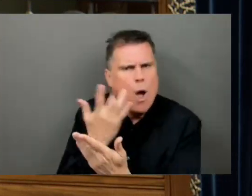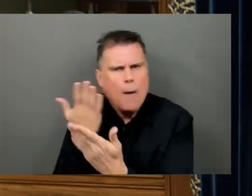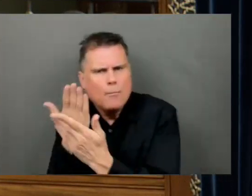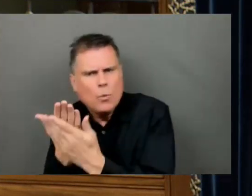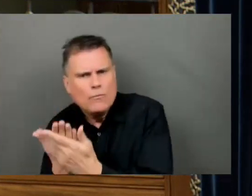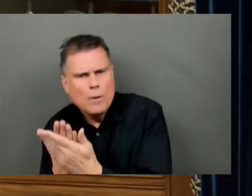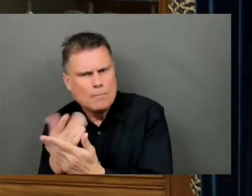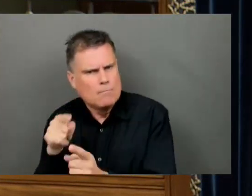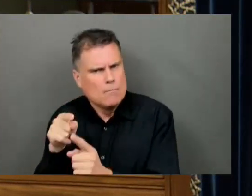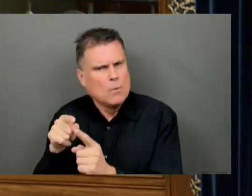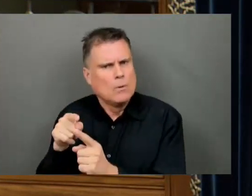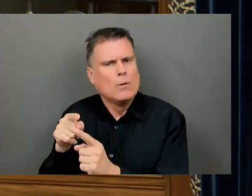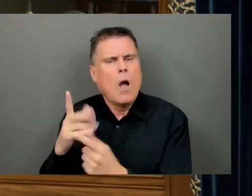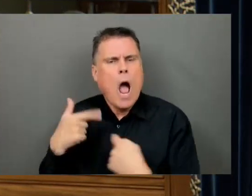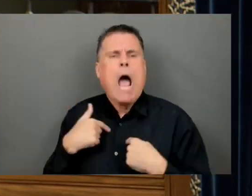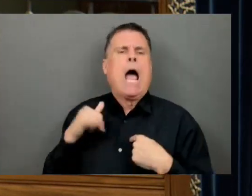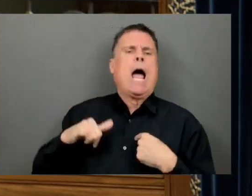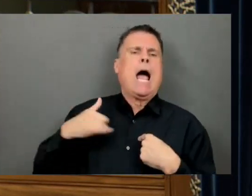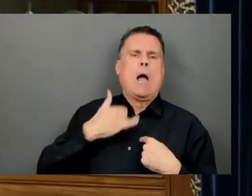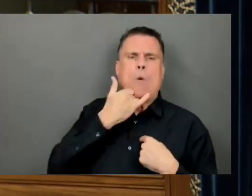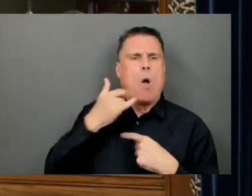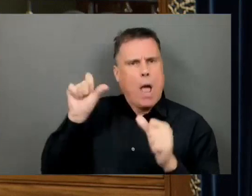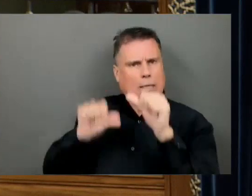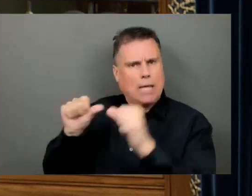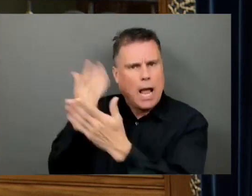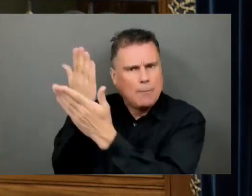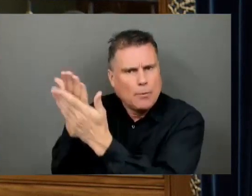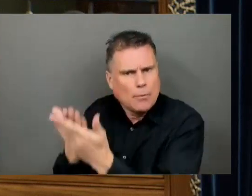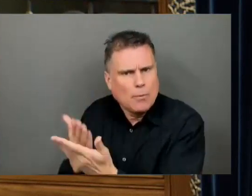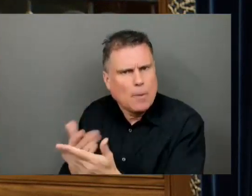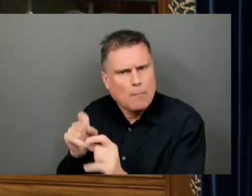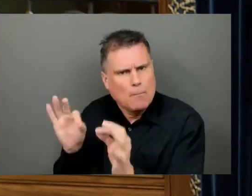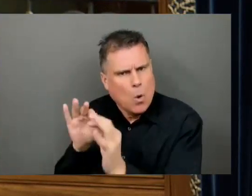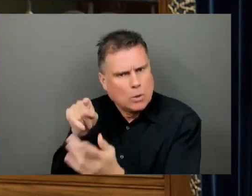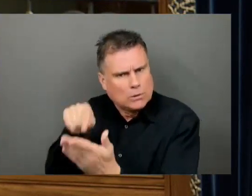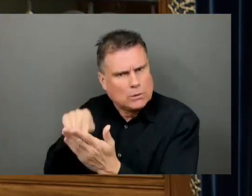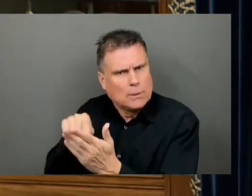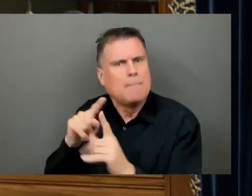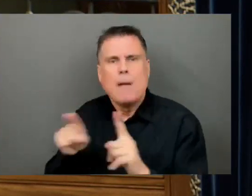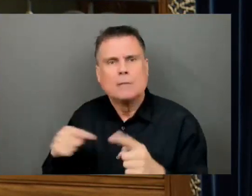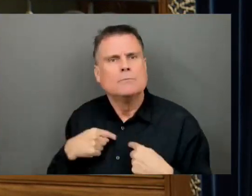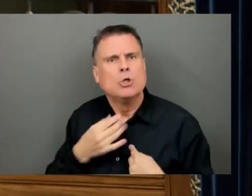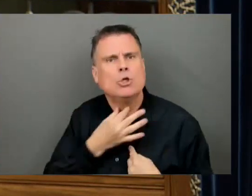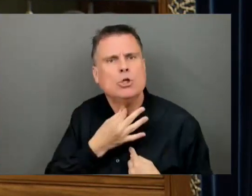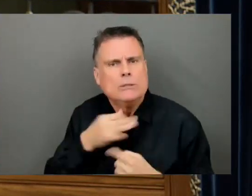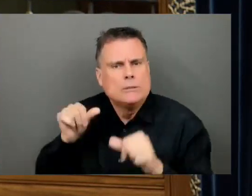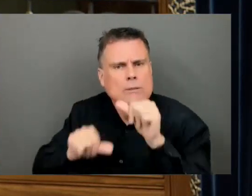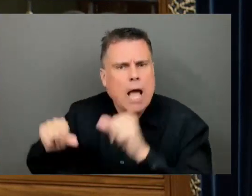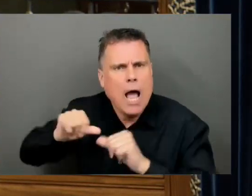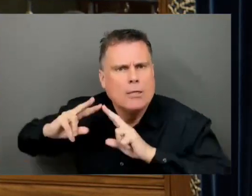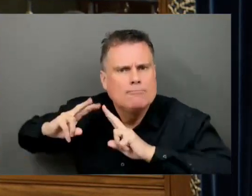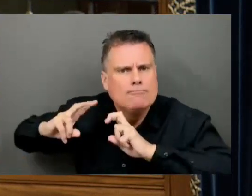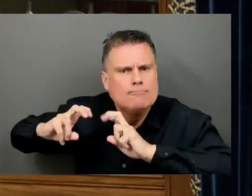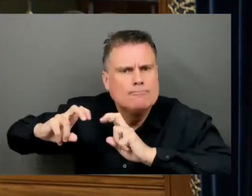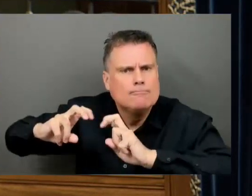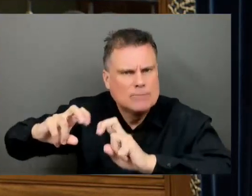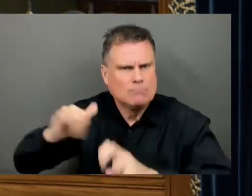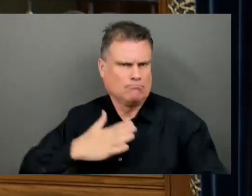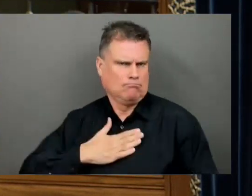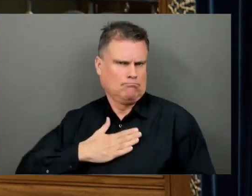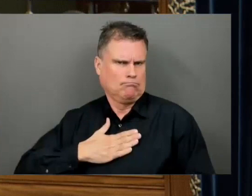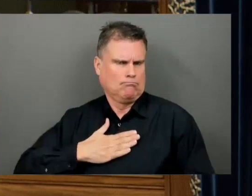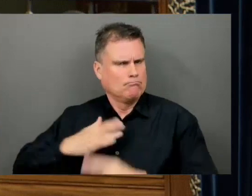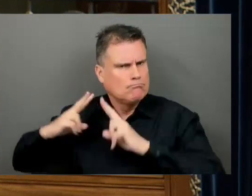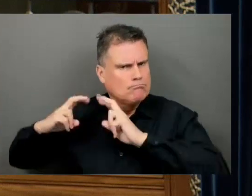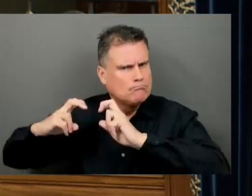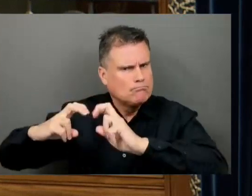fuels the addiction to curiosity and to wonder of many scientists. I started my professional life trying to illuminate things through science, trying to clarify